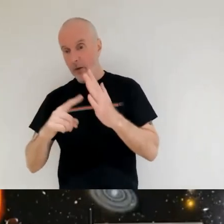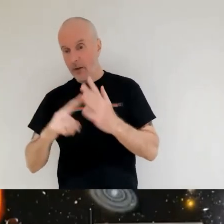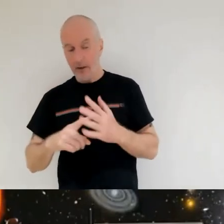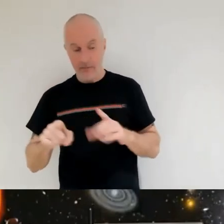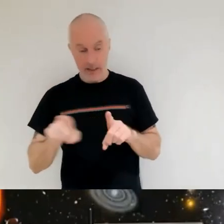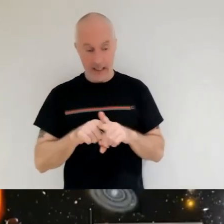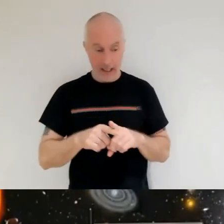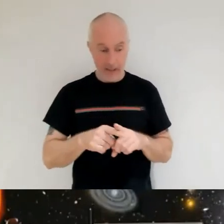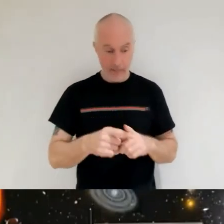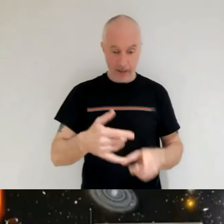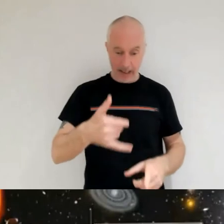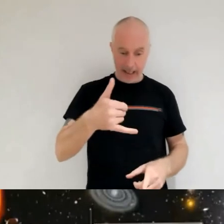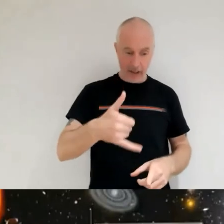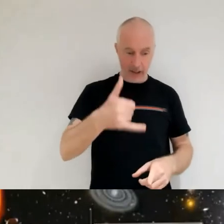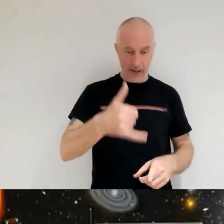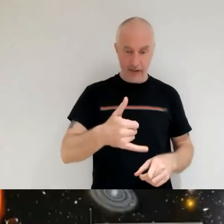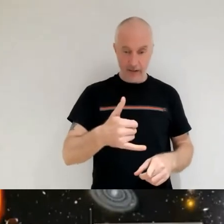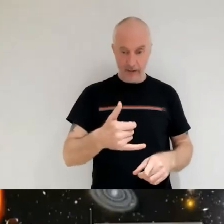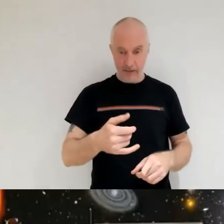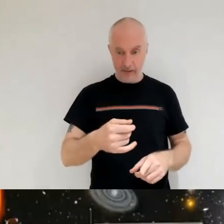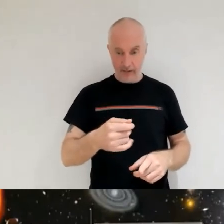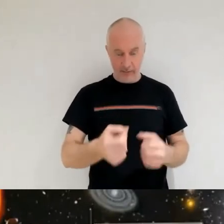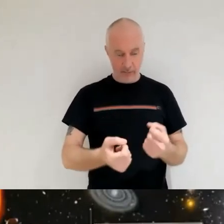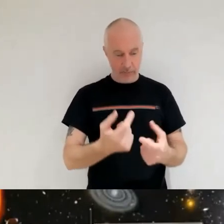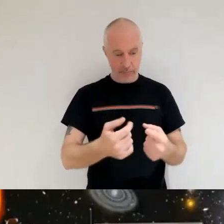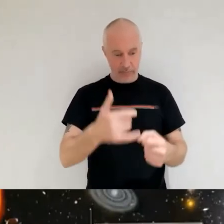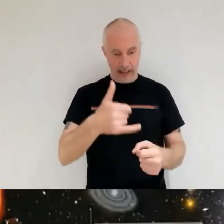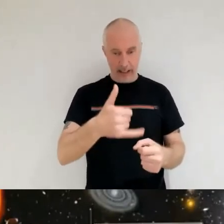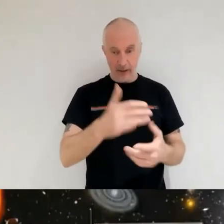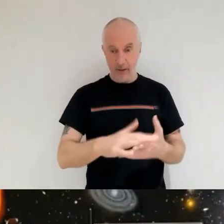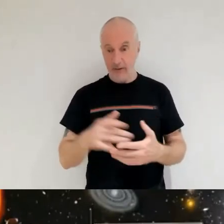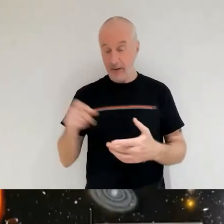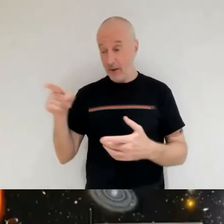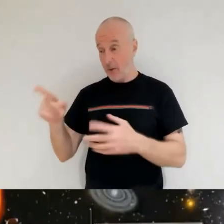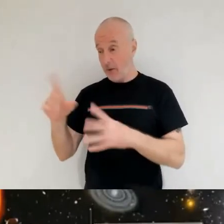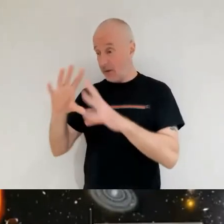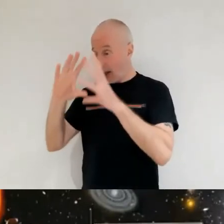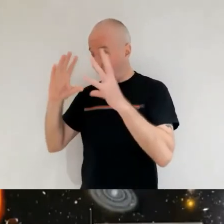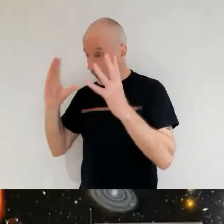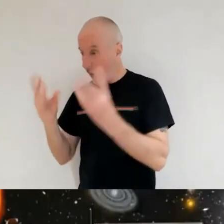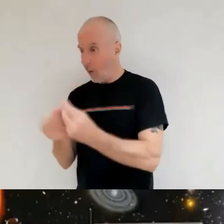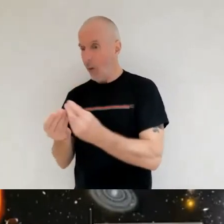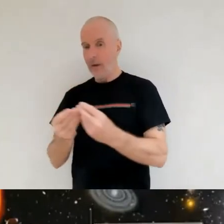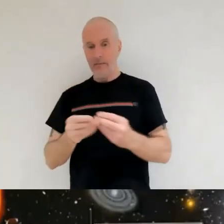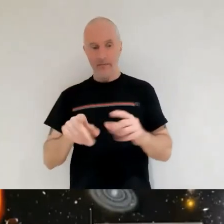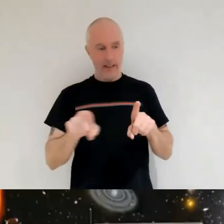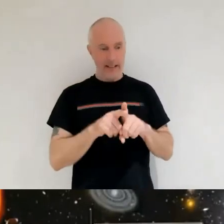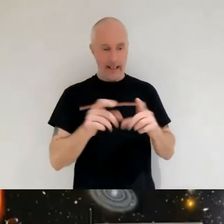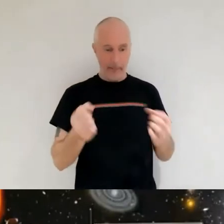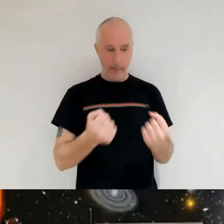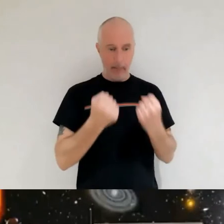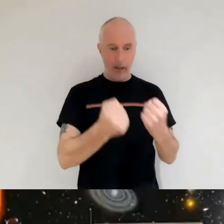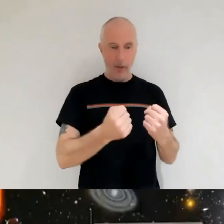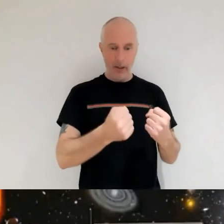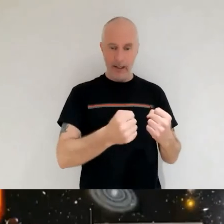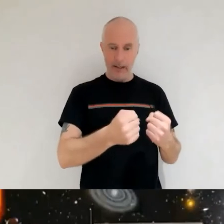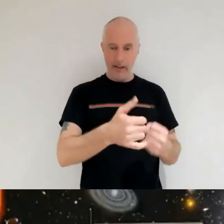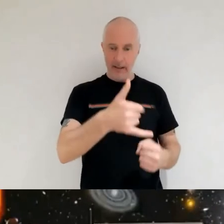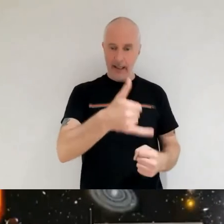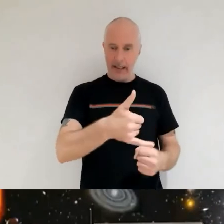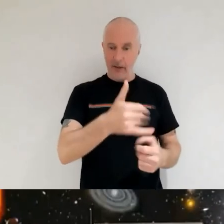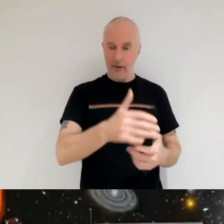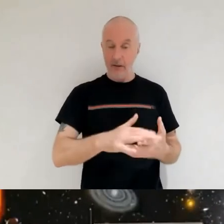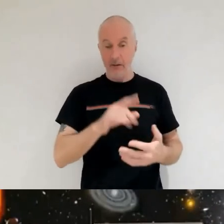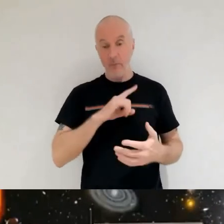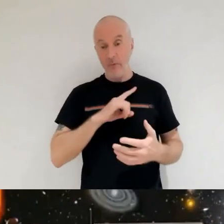so you know we're talking about uh running this whole thing on the same power as a kettle because that's the most we can